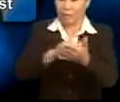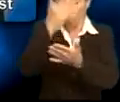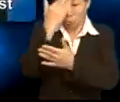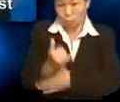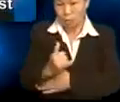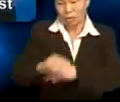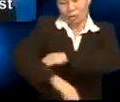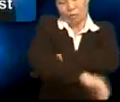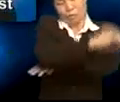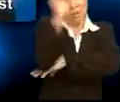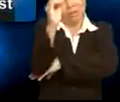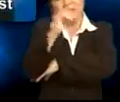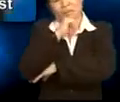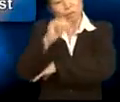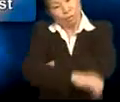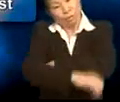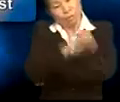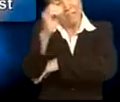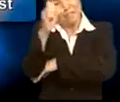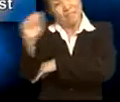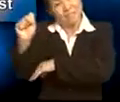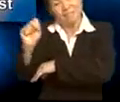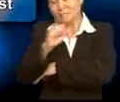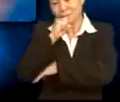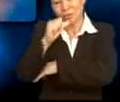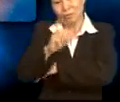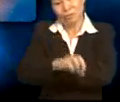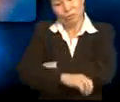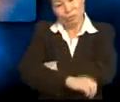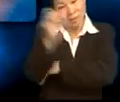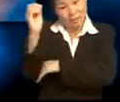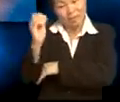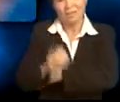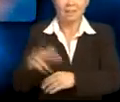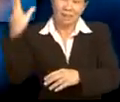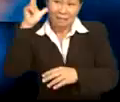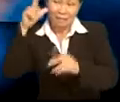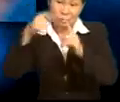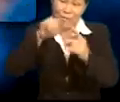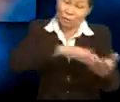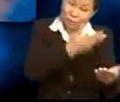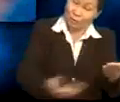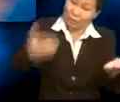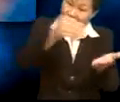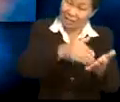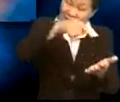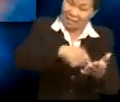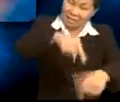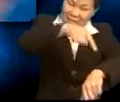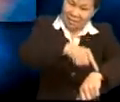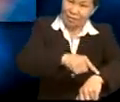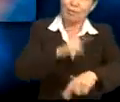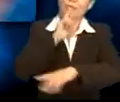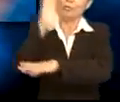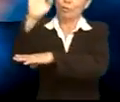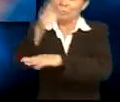why it's rises and not rise. Are you ready to listen to the song again? But this time, you